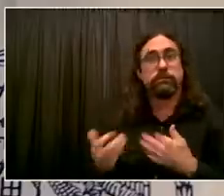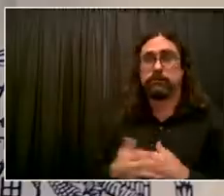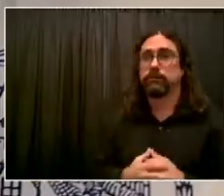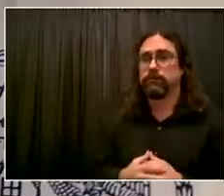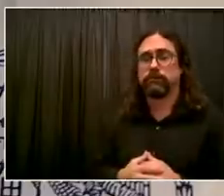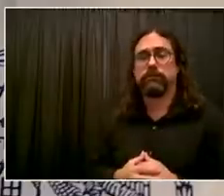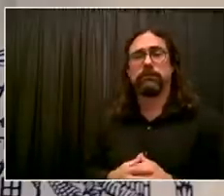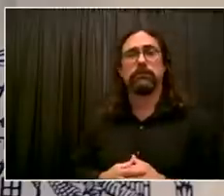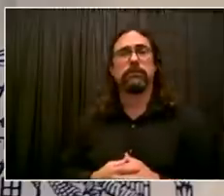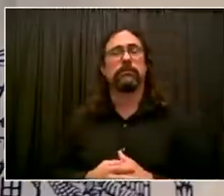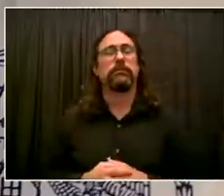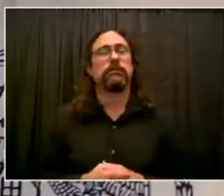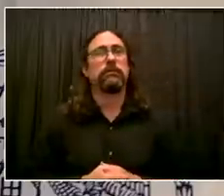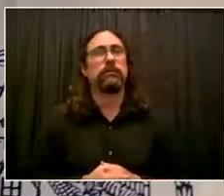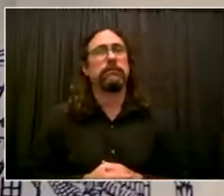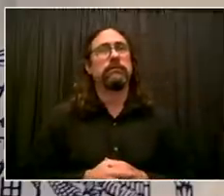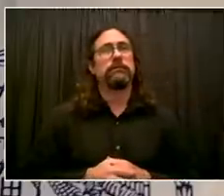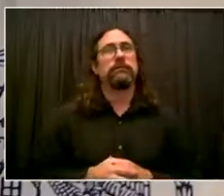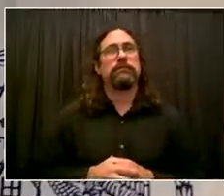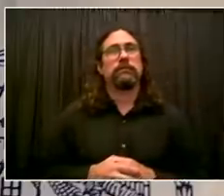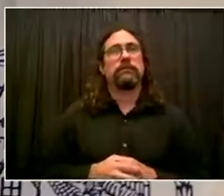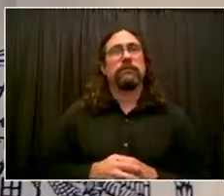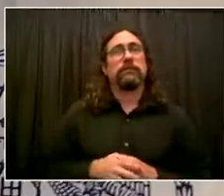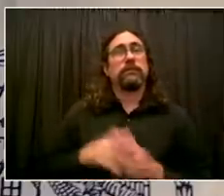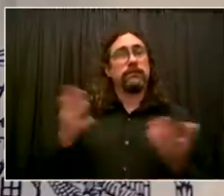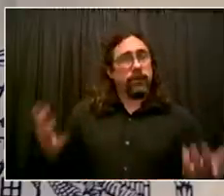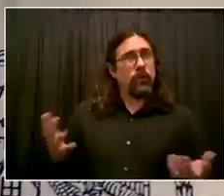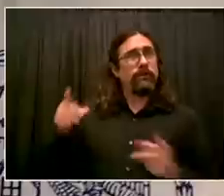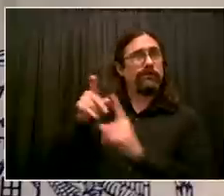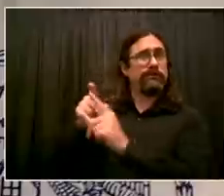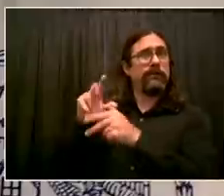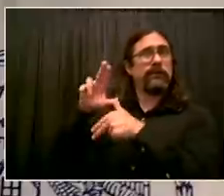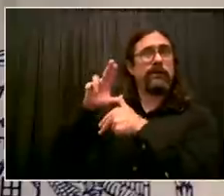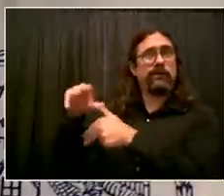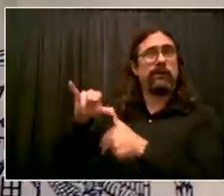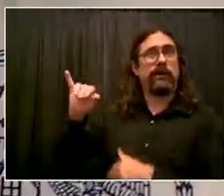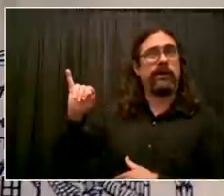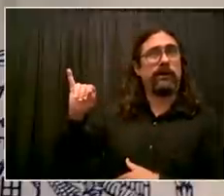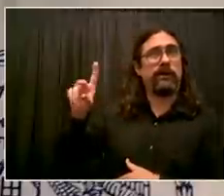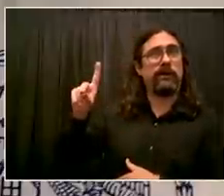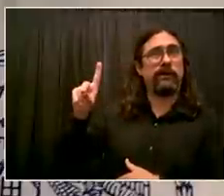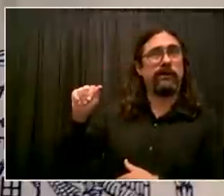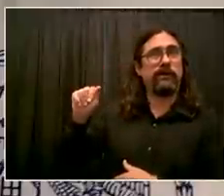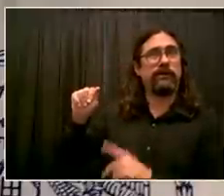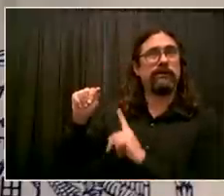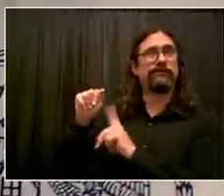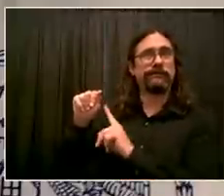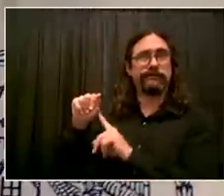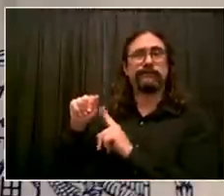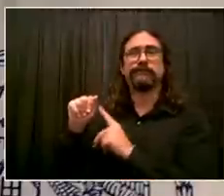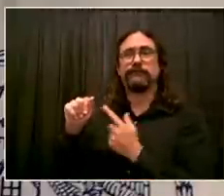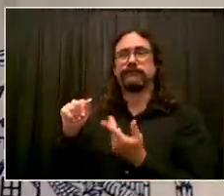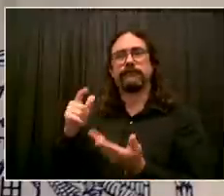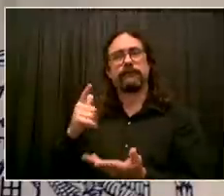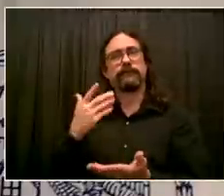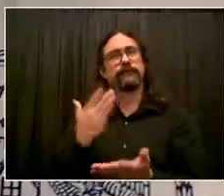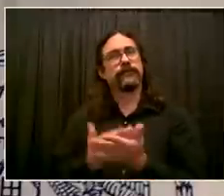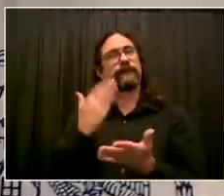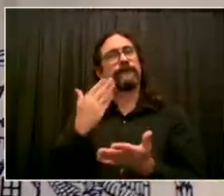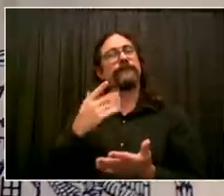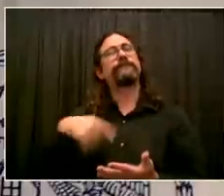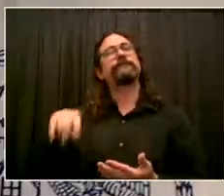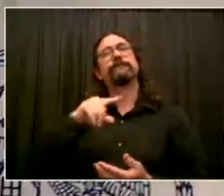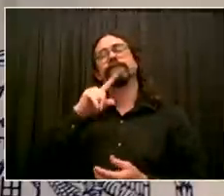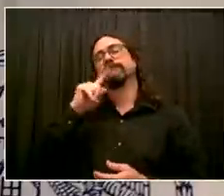do some very, very different things to even understand what's coming at us, to prepare for it, to alert people, to educate people, a